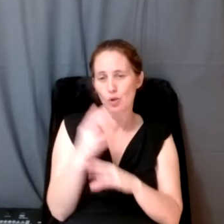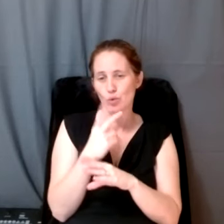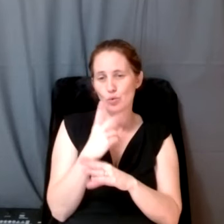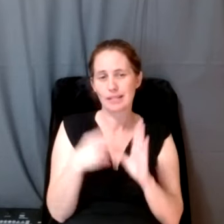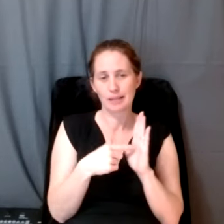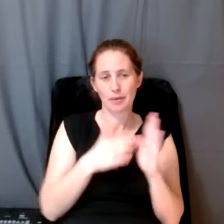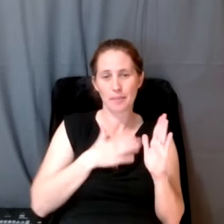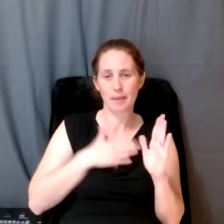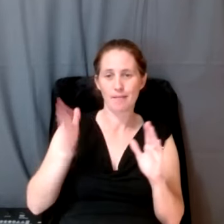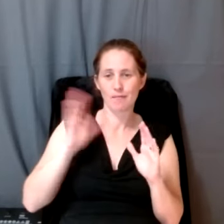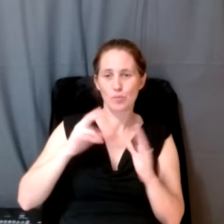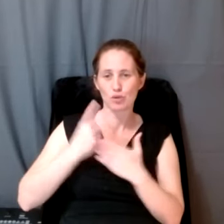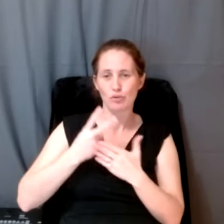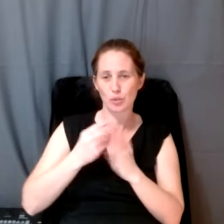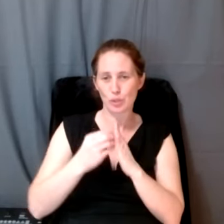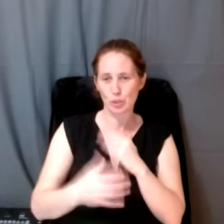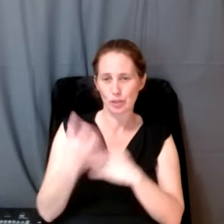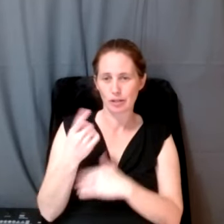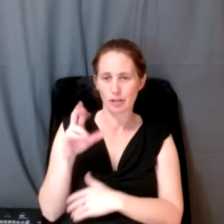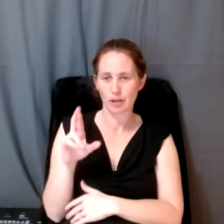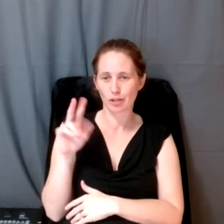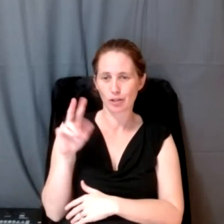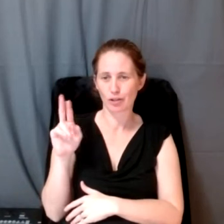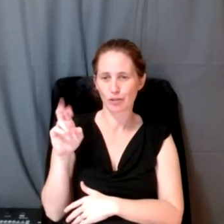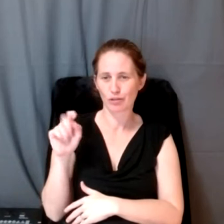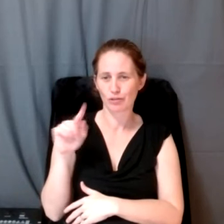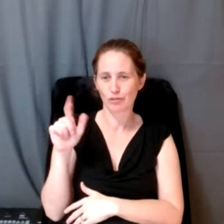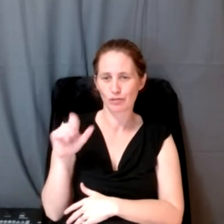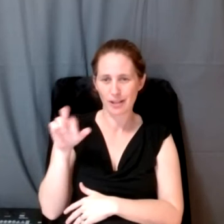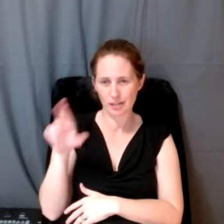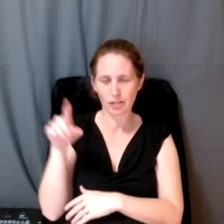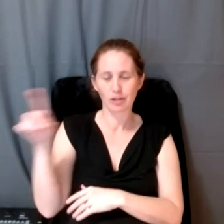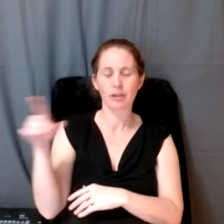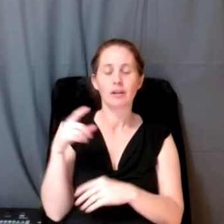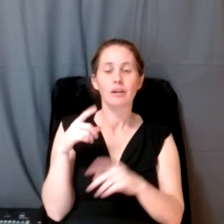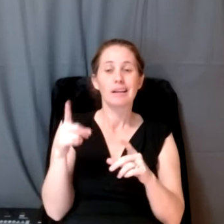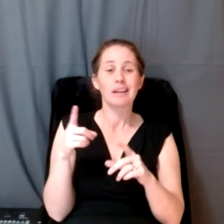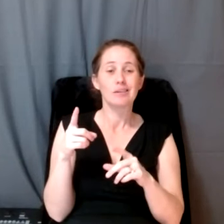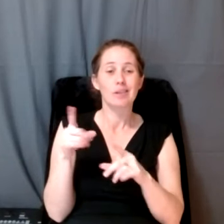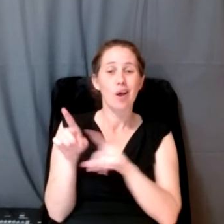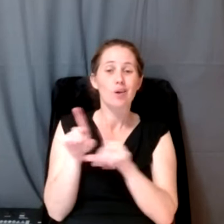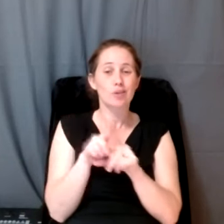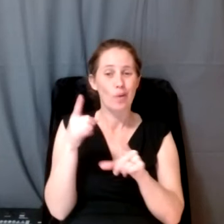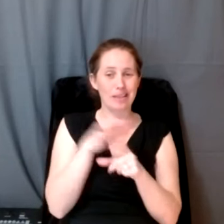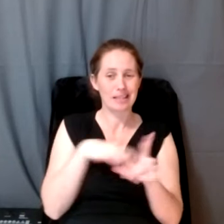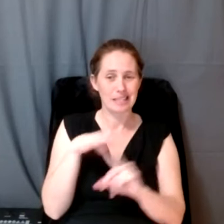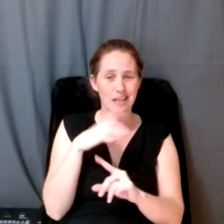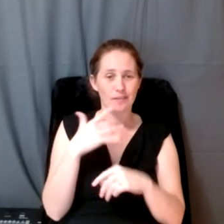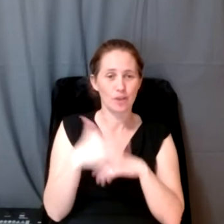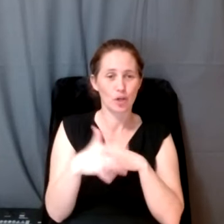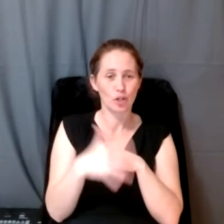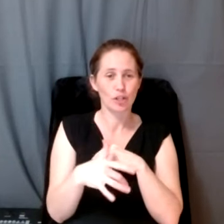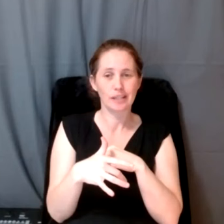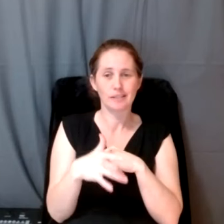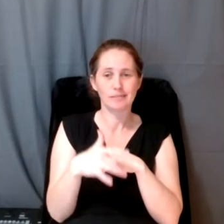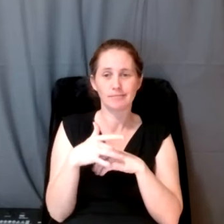of my former graduate student now Dr. Ian Kretzler's work at the Uxgat Powwow Grounds, which was also one of the sites of the early, one of the